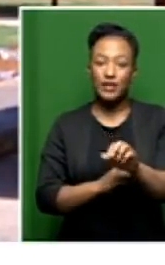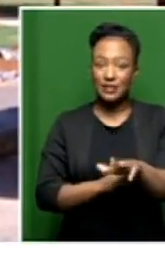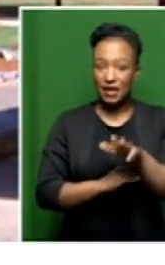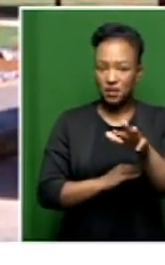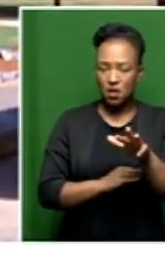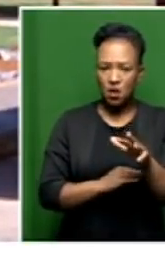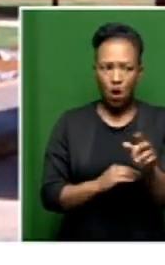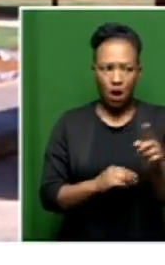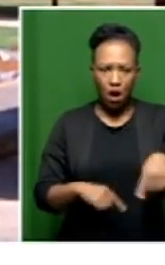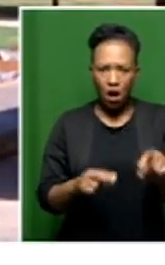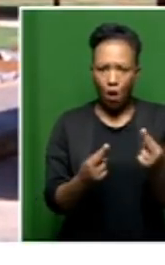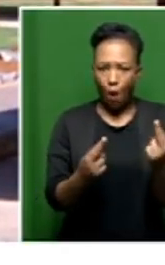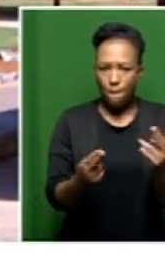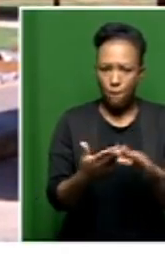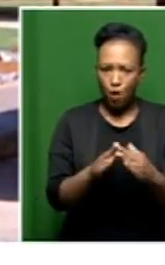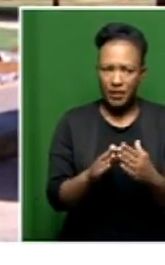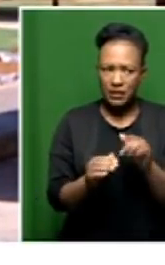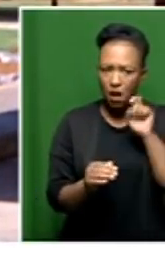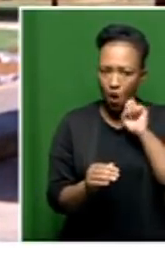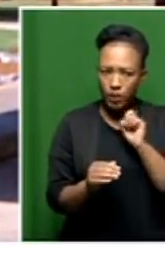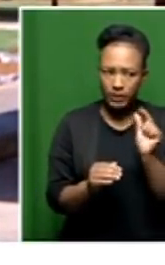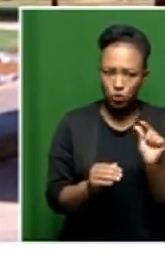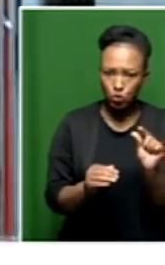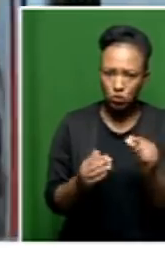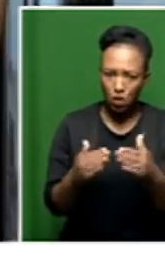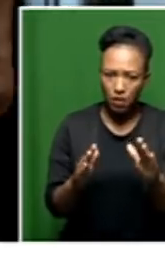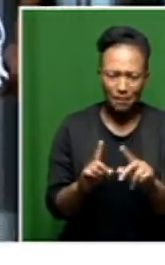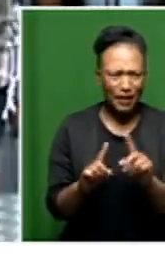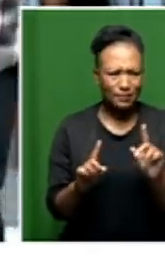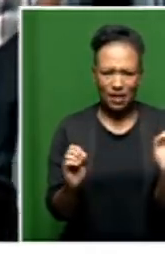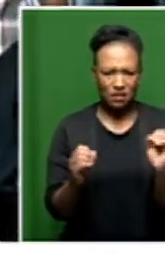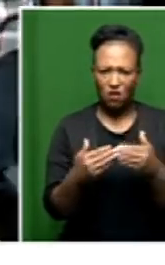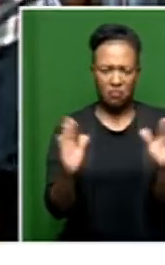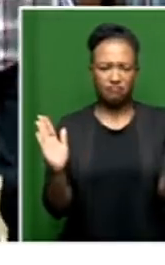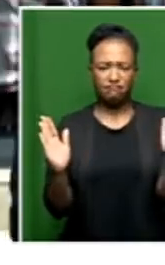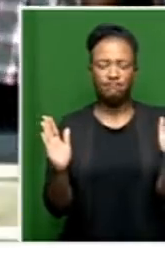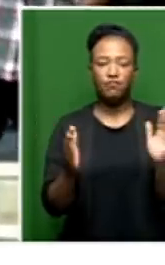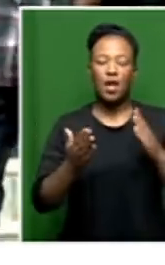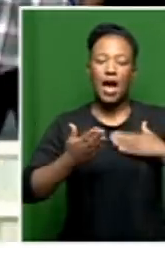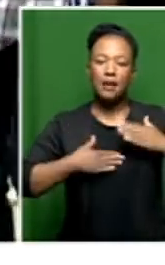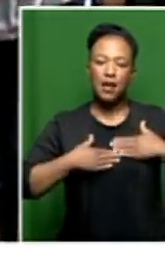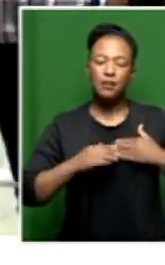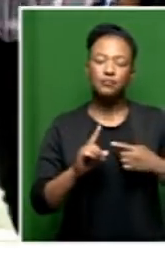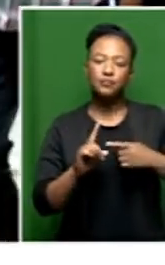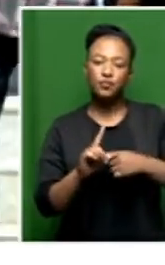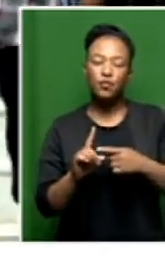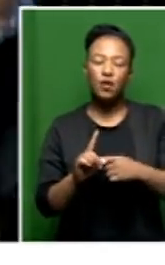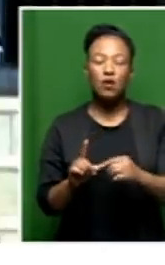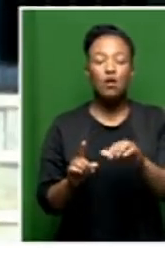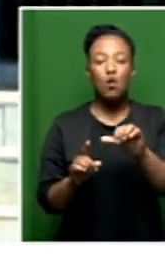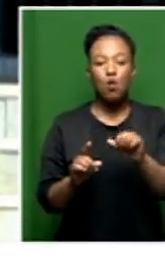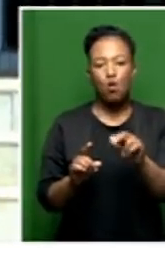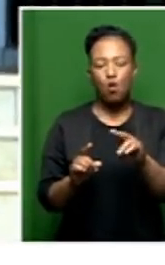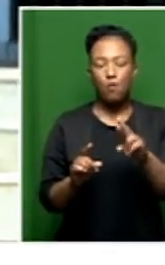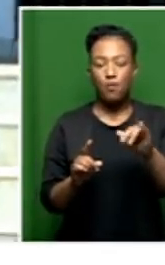community and the elderly, but that didn't translate into anything positive. The admin clerk, Obrimu Klawoji, was hired with